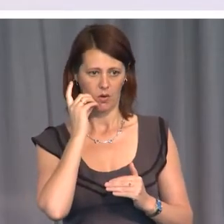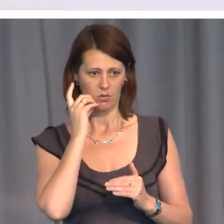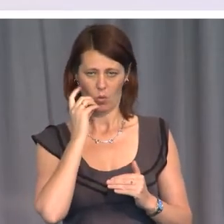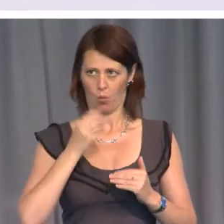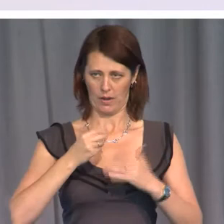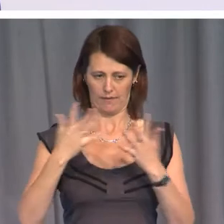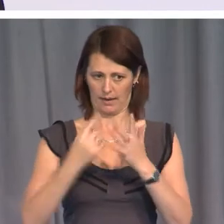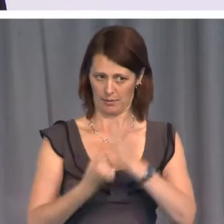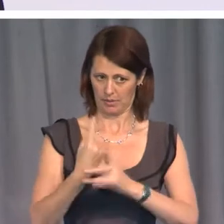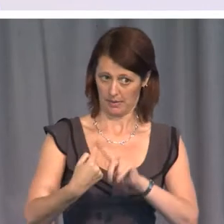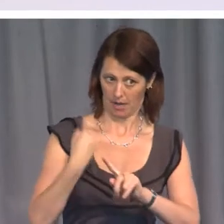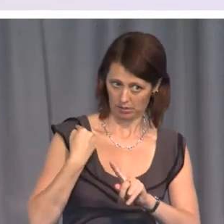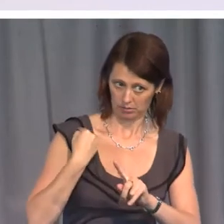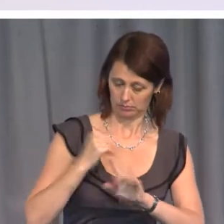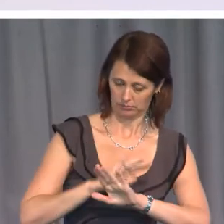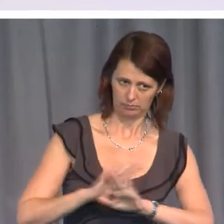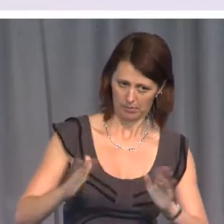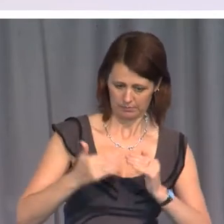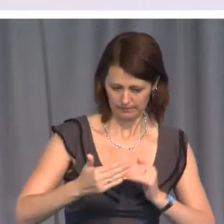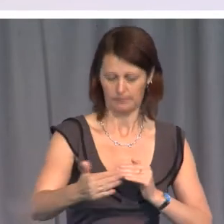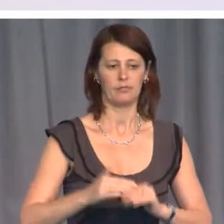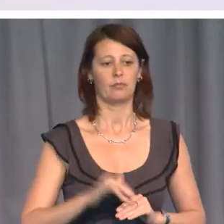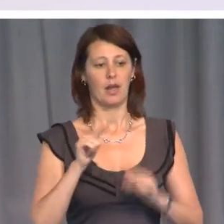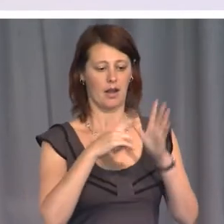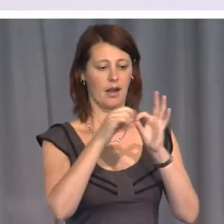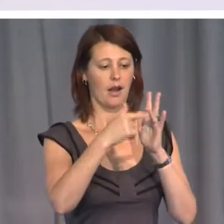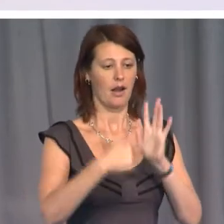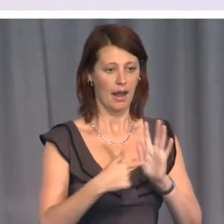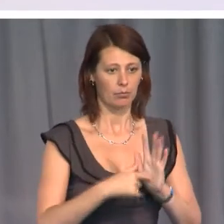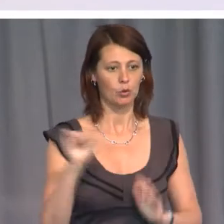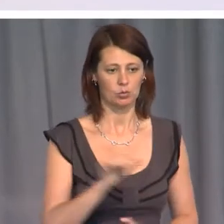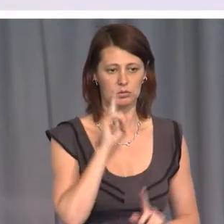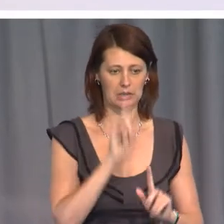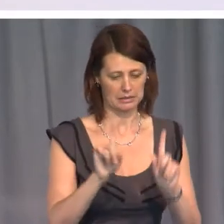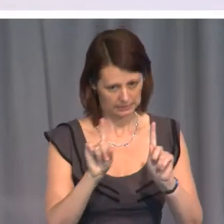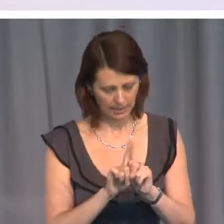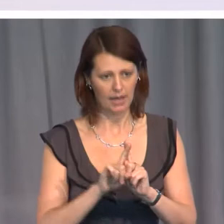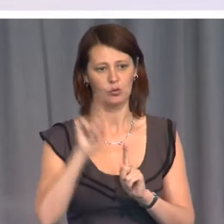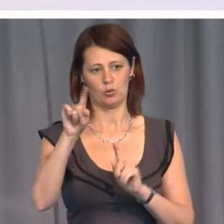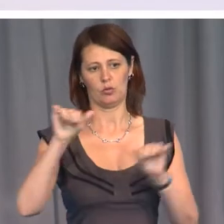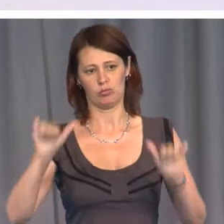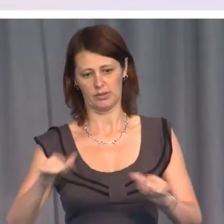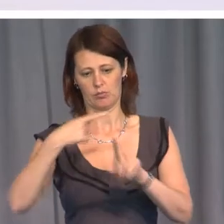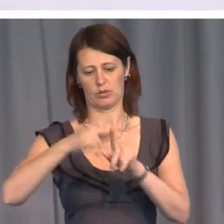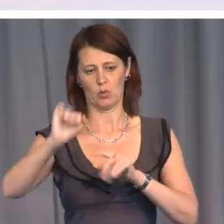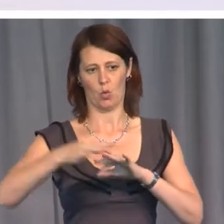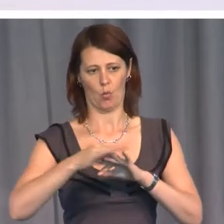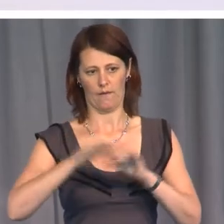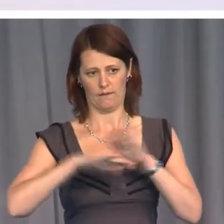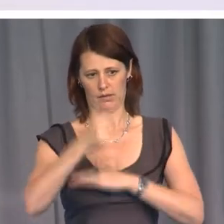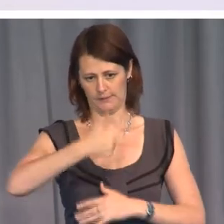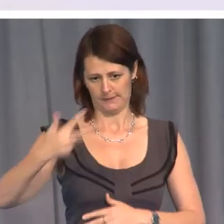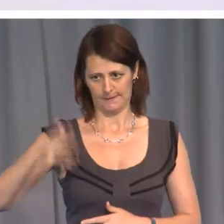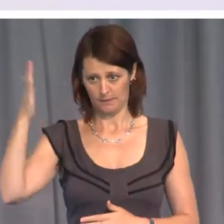may have done in the past. And that's what Mr. Abbott should say to the president and his wife. We were caught